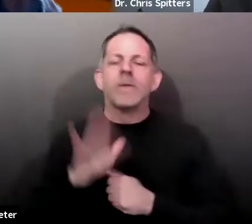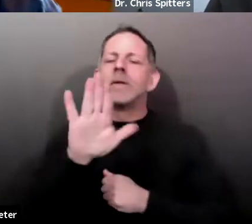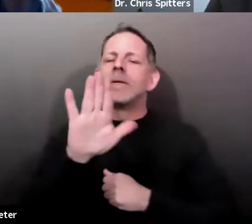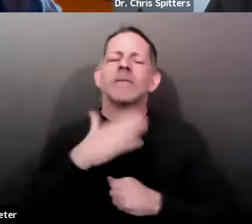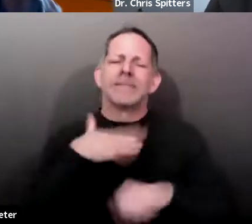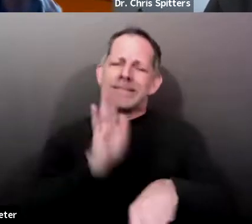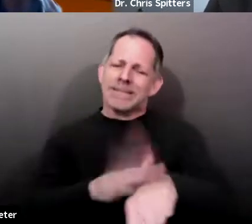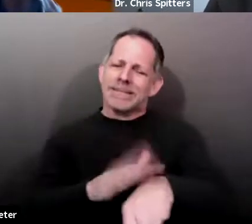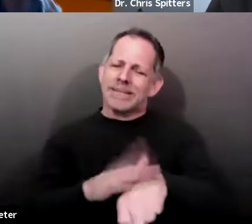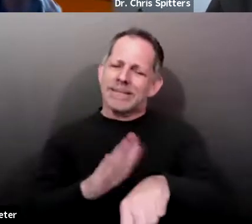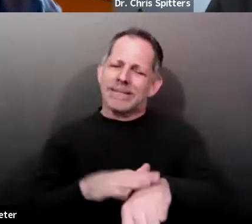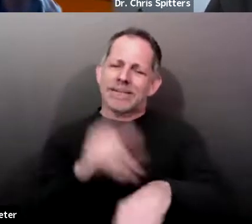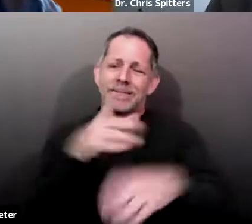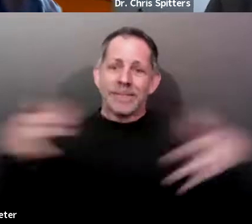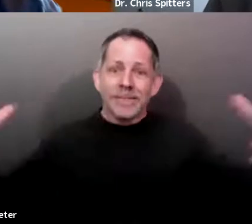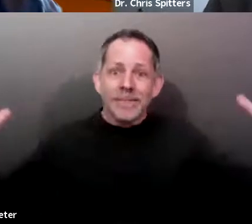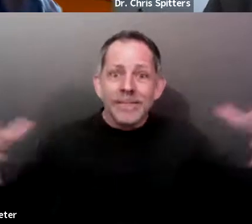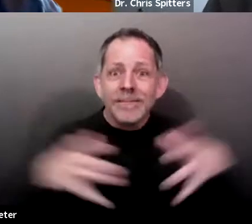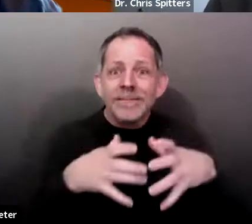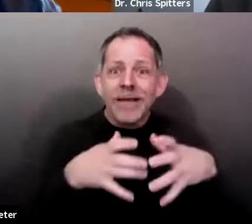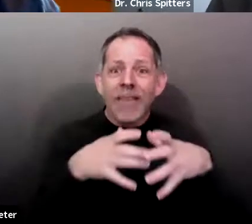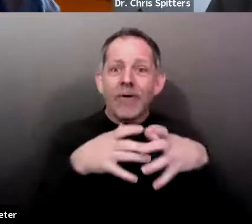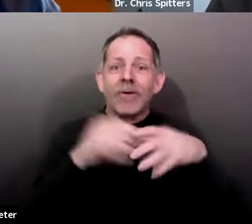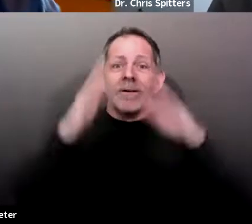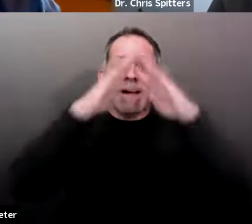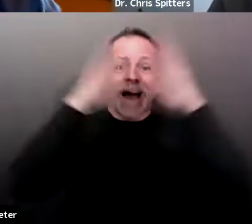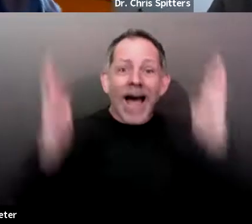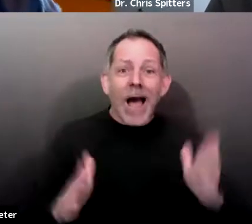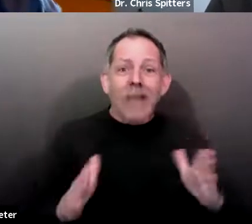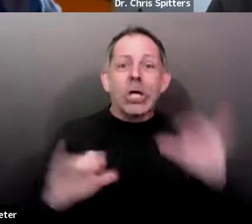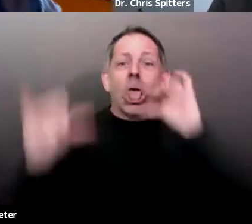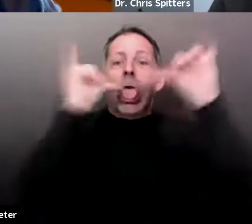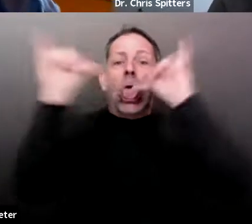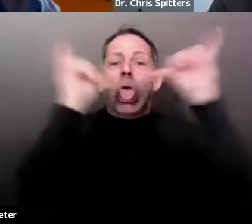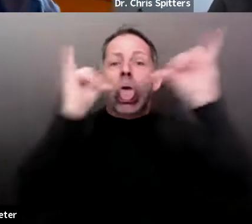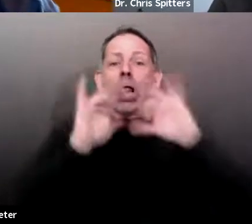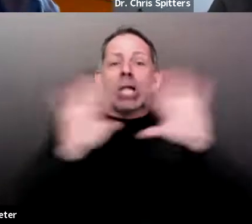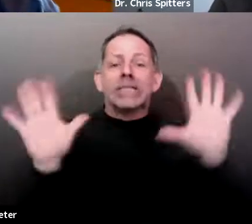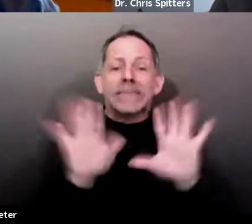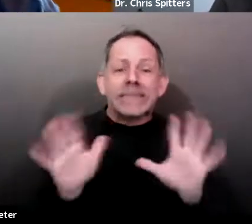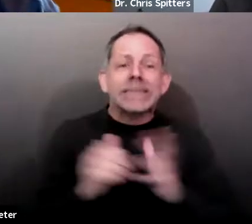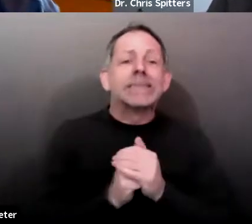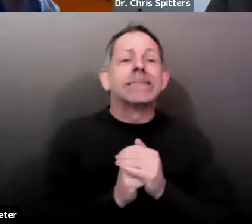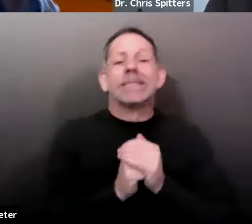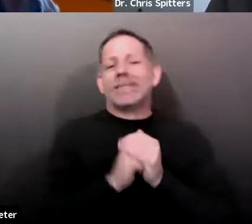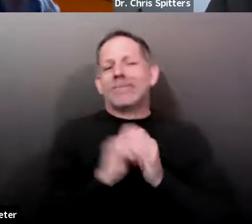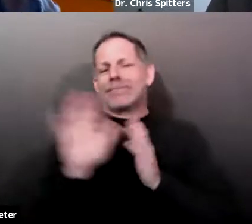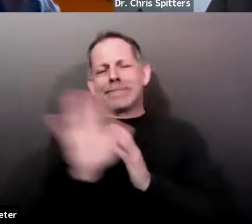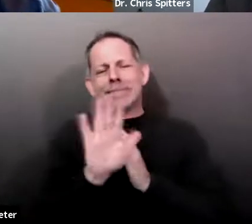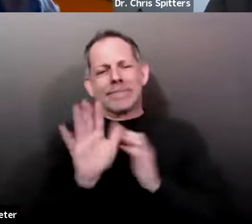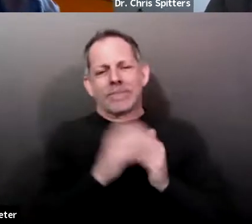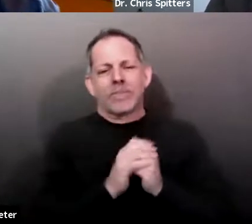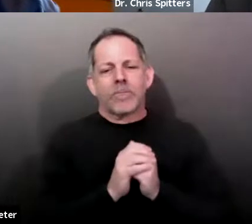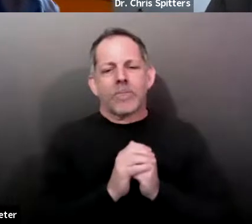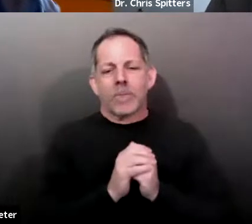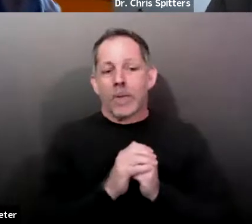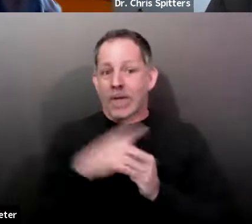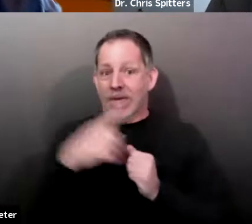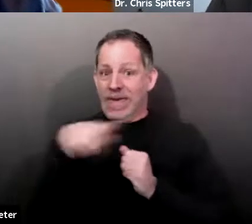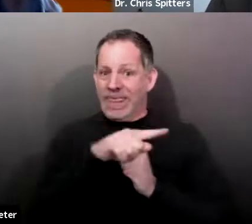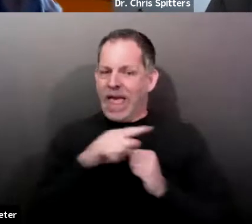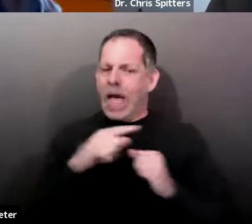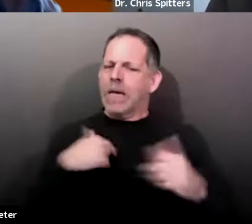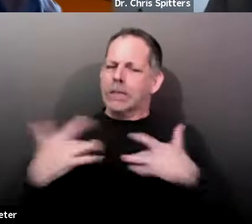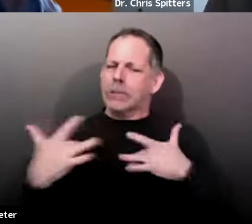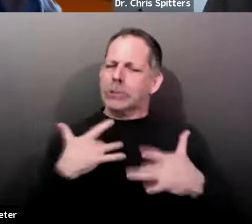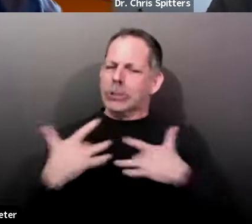of multiple households, getting together in bars, that sort of thing, because those are the kinds of, you know, not every gathering is going to be